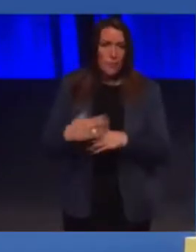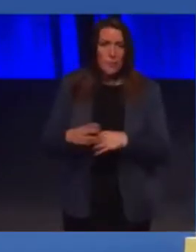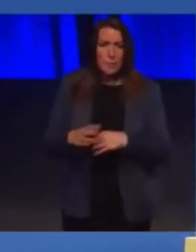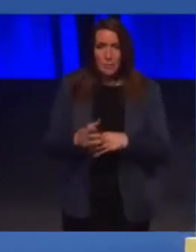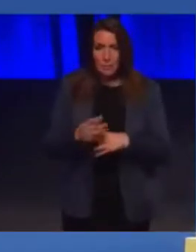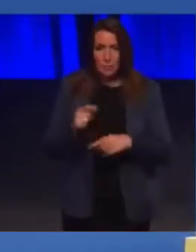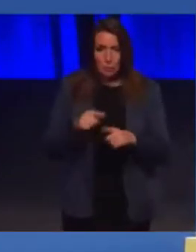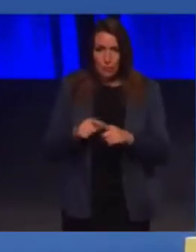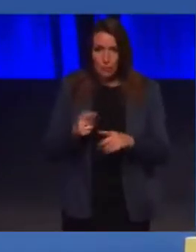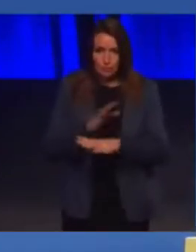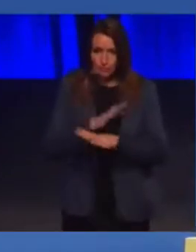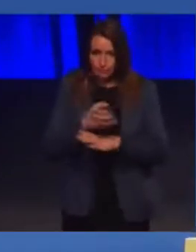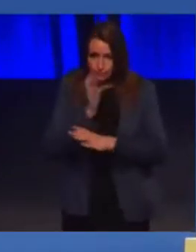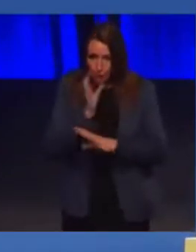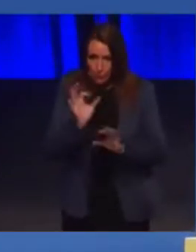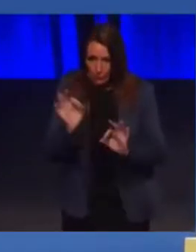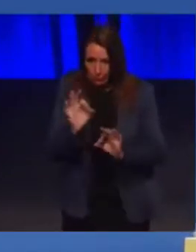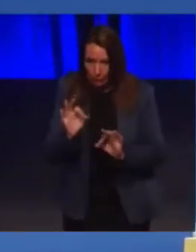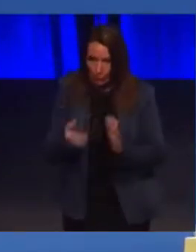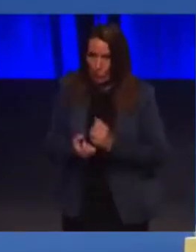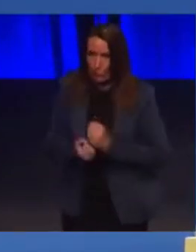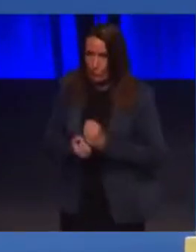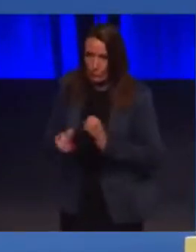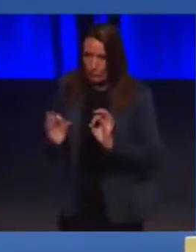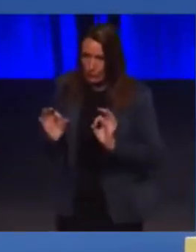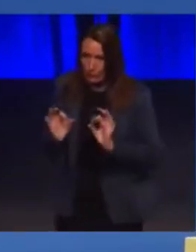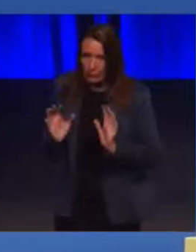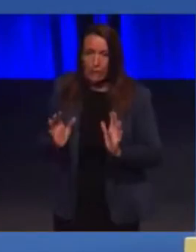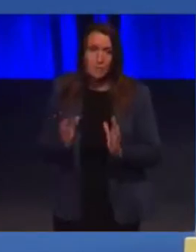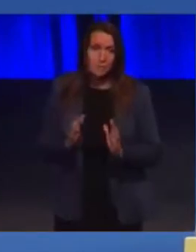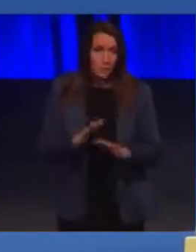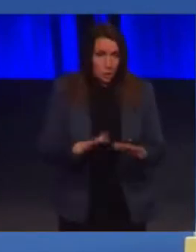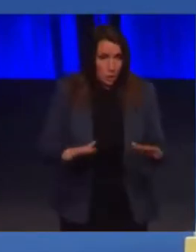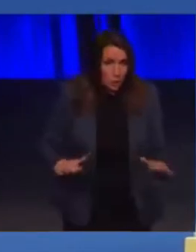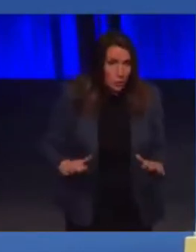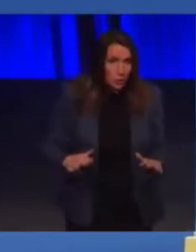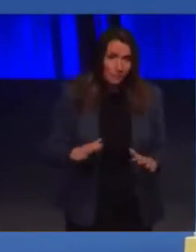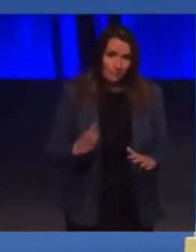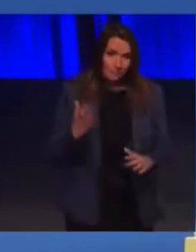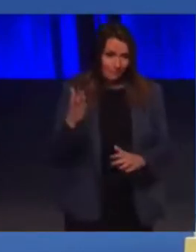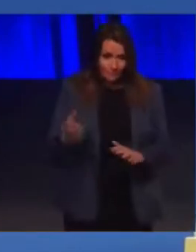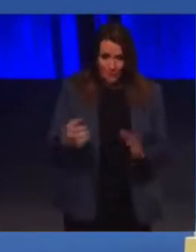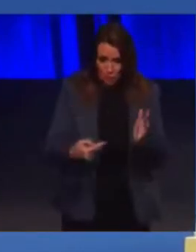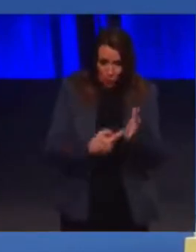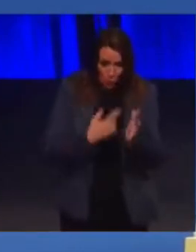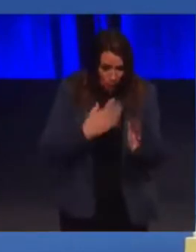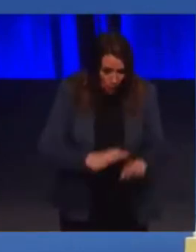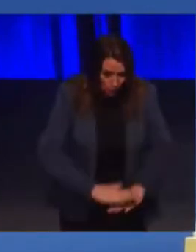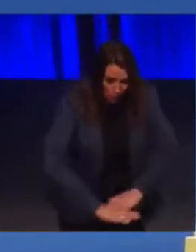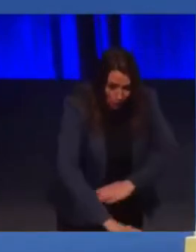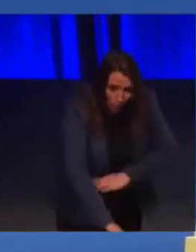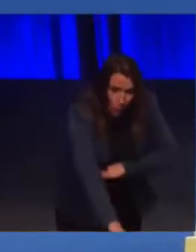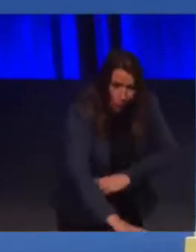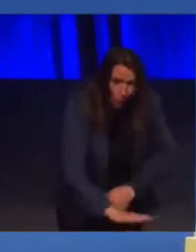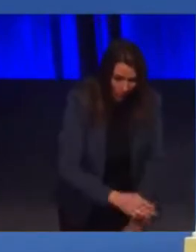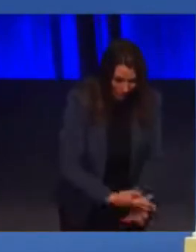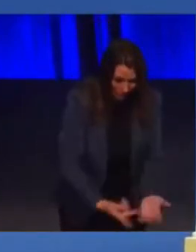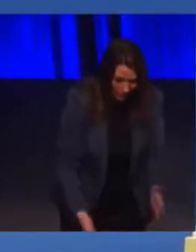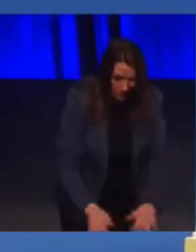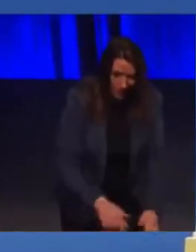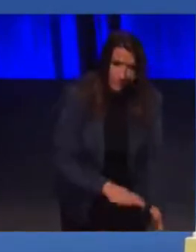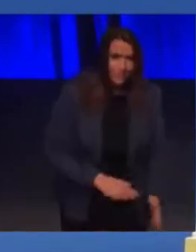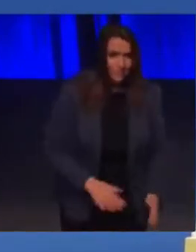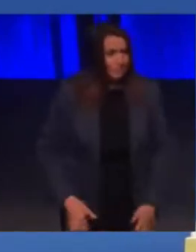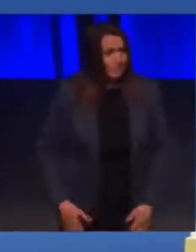themselves to try and avoid the issue. Children being changed on toilet floors. That's horrible. There's no sugar coating